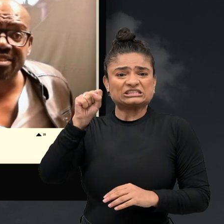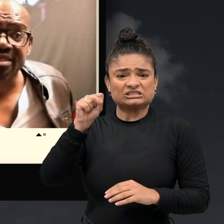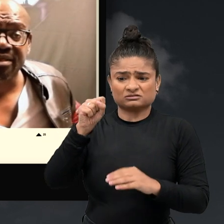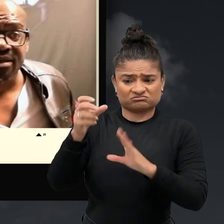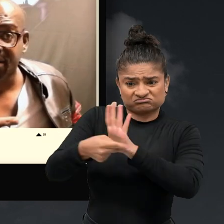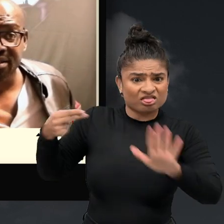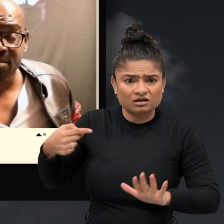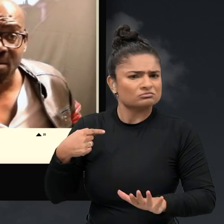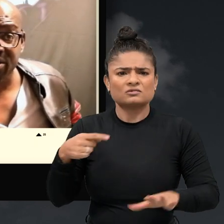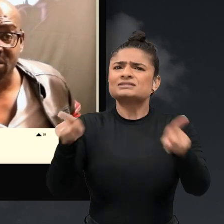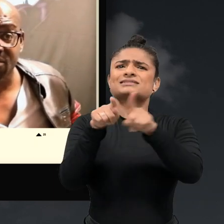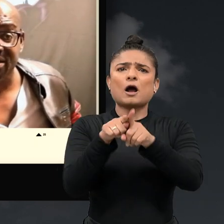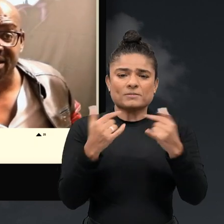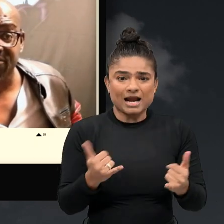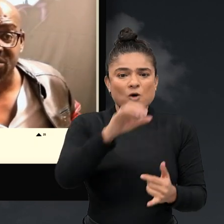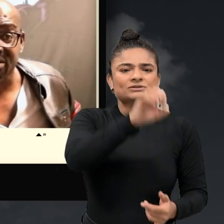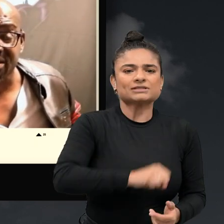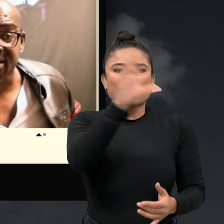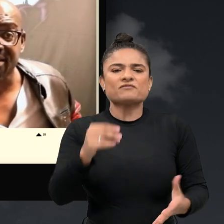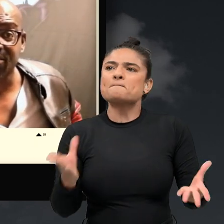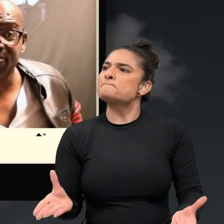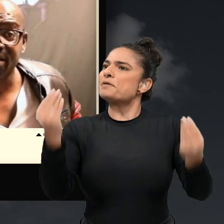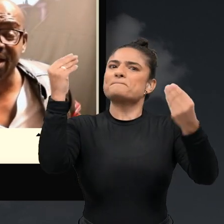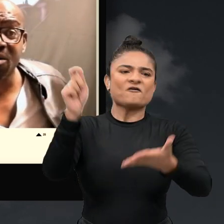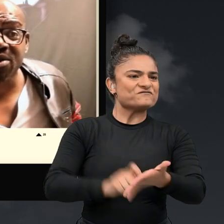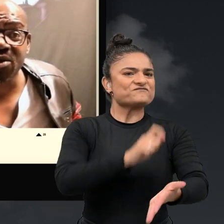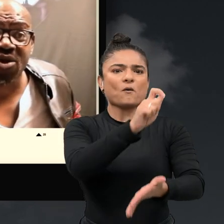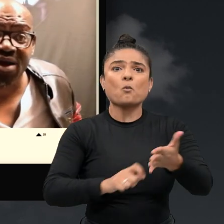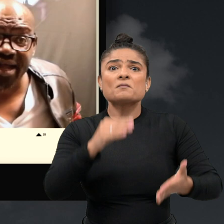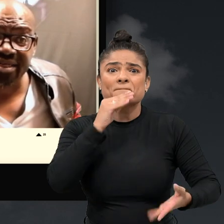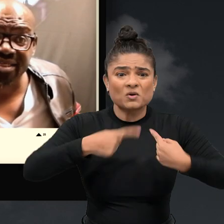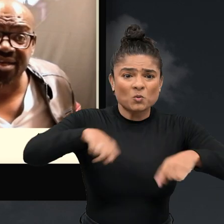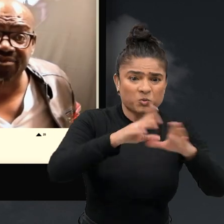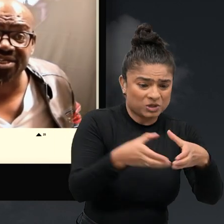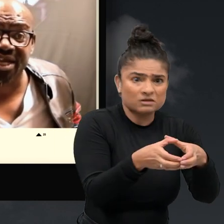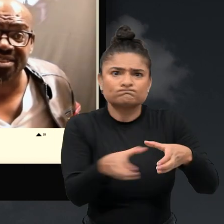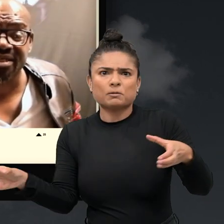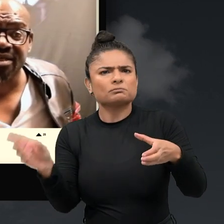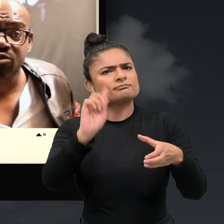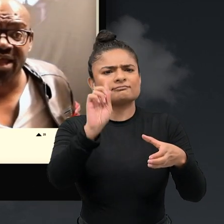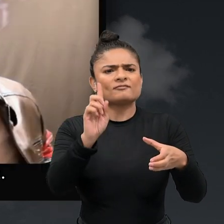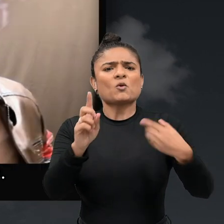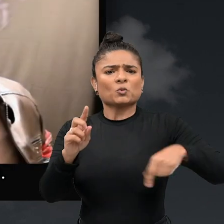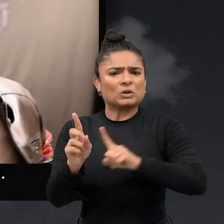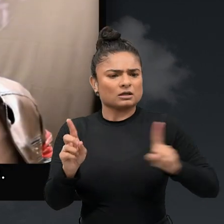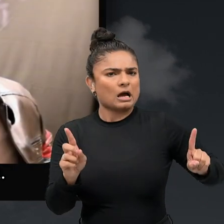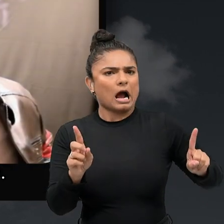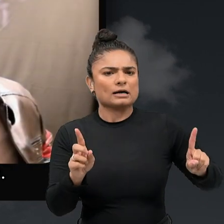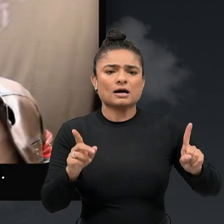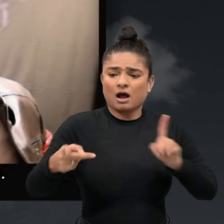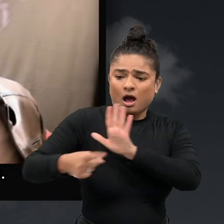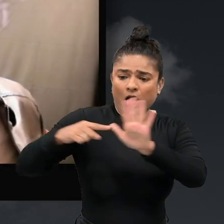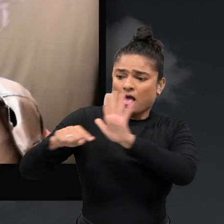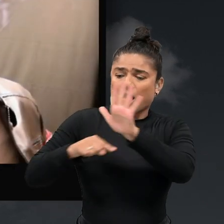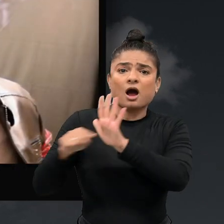Disenfranchised. The moment all of us had a vote in South Africa, we were no longer disenfranchised. Yeah. So I had to distance myself